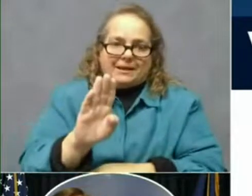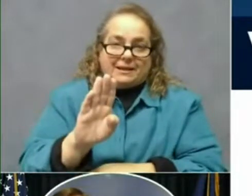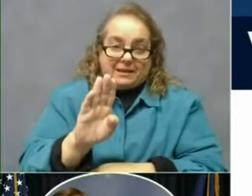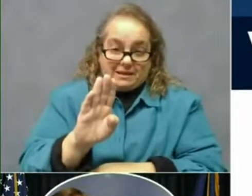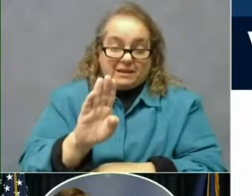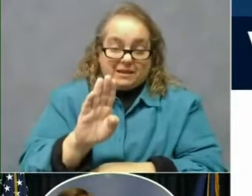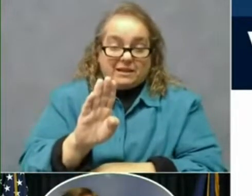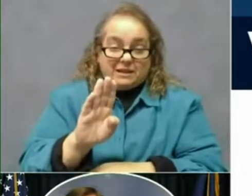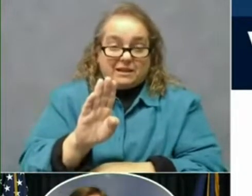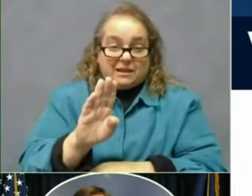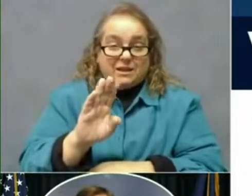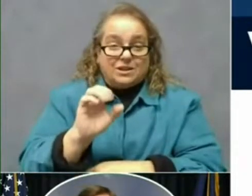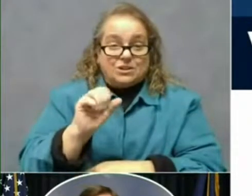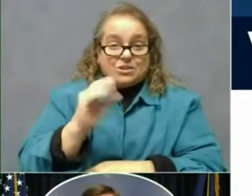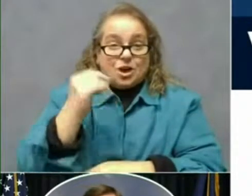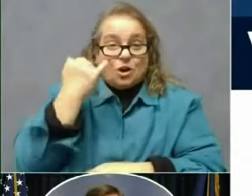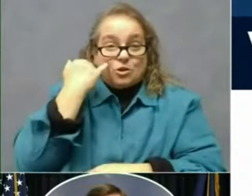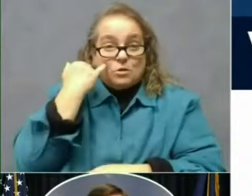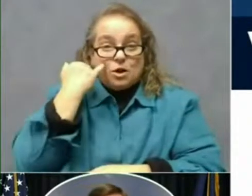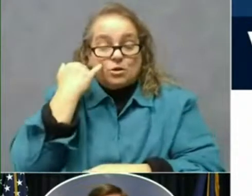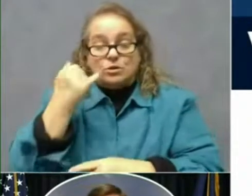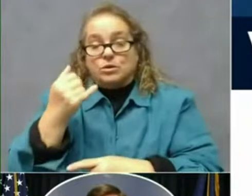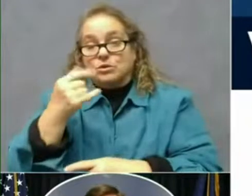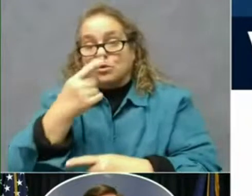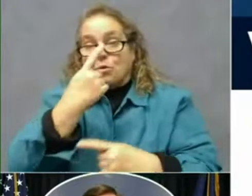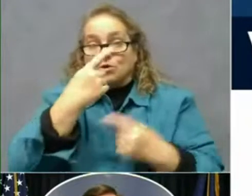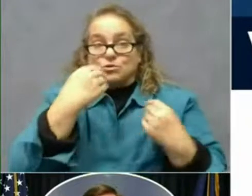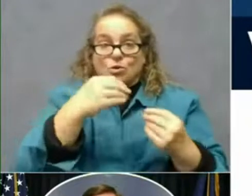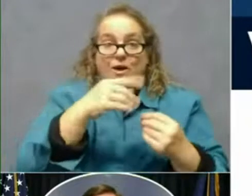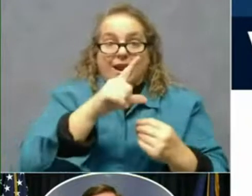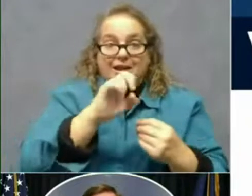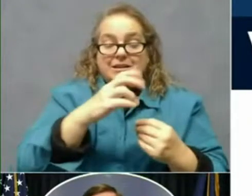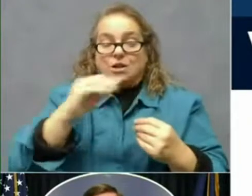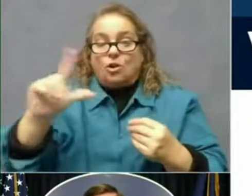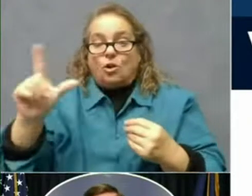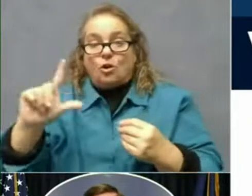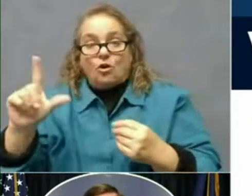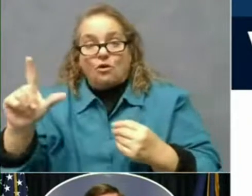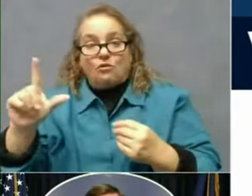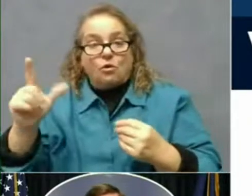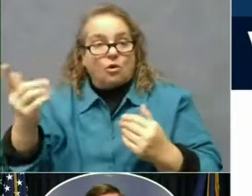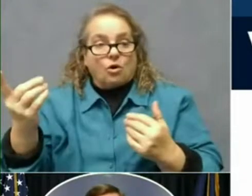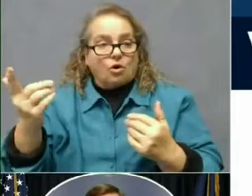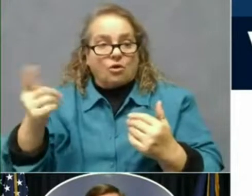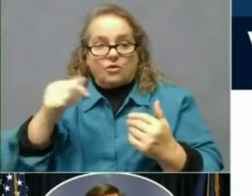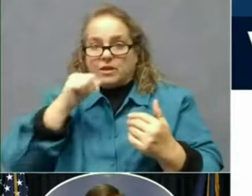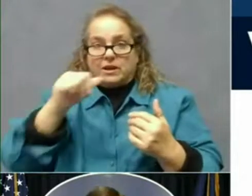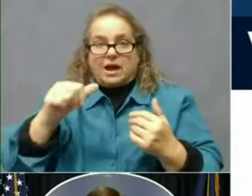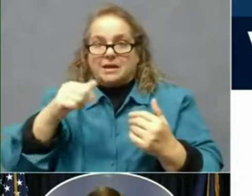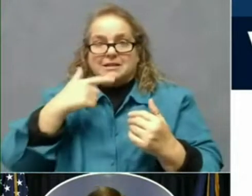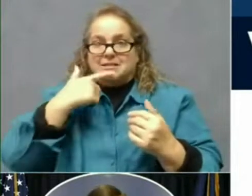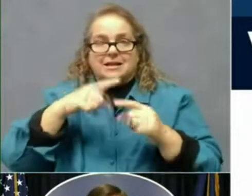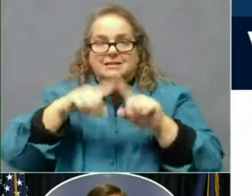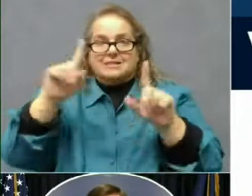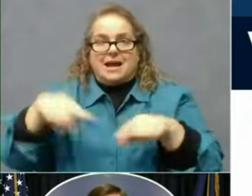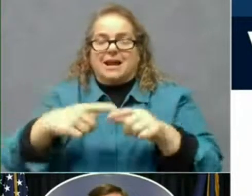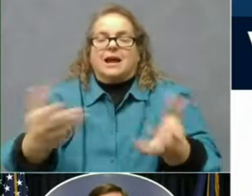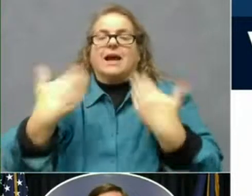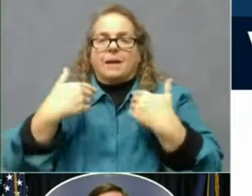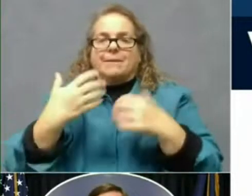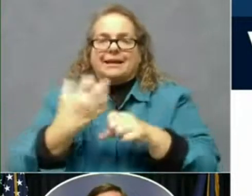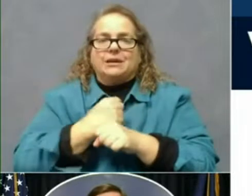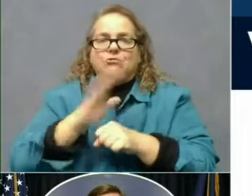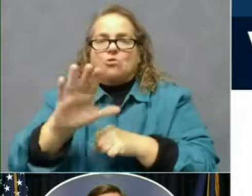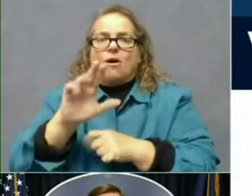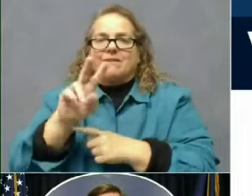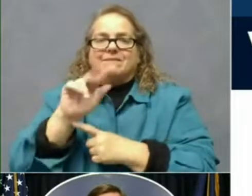thing happened in the one store in Lexington and the one in Louisville, it's not hanging out a sign that says, come get your vaccine. It is